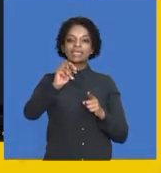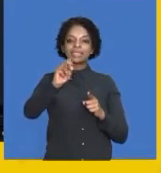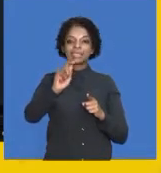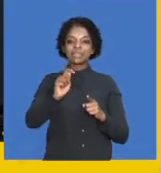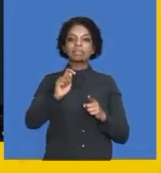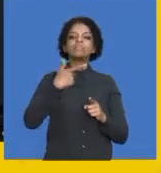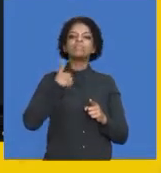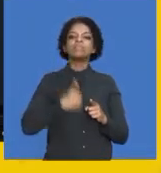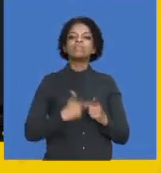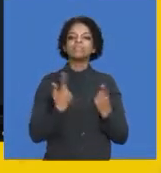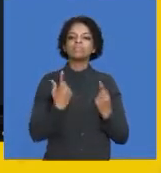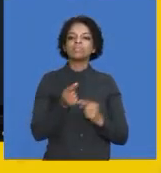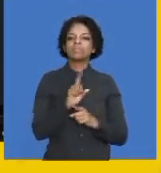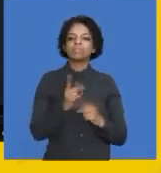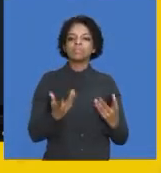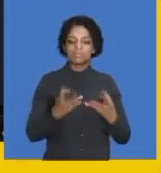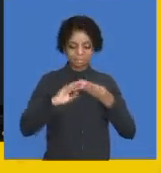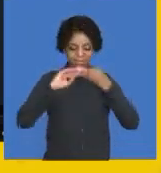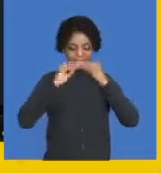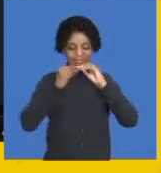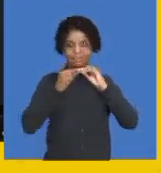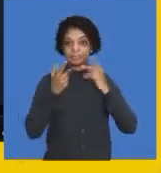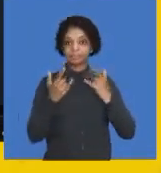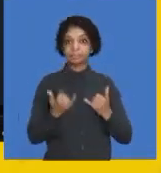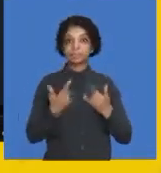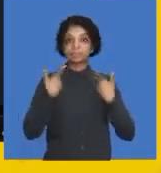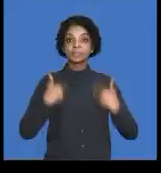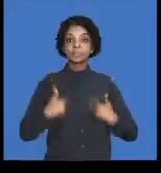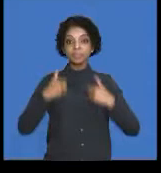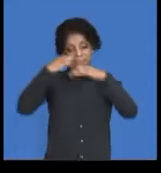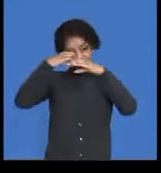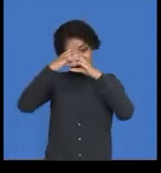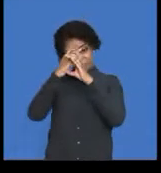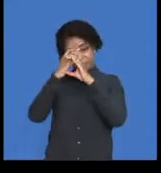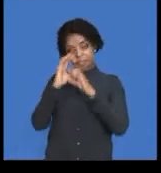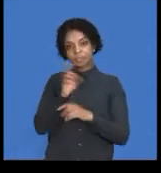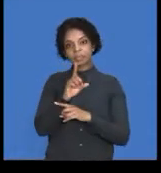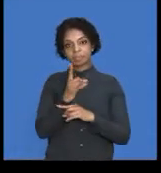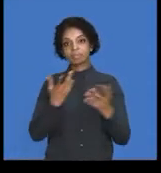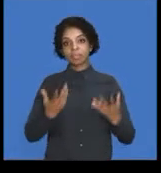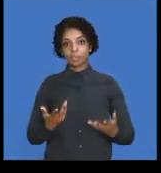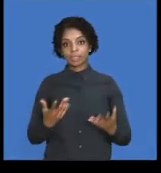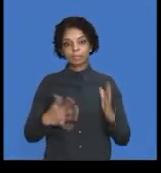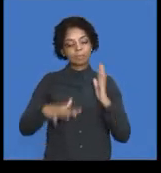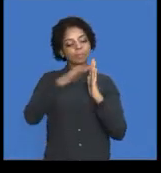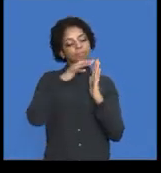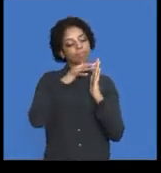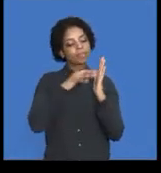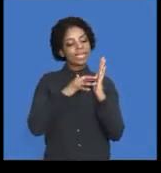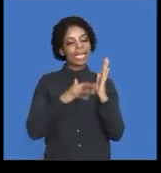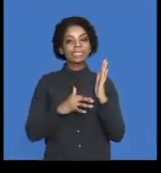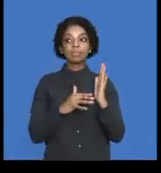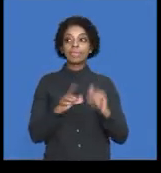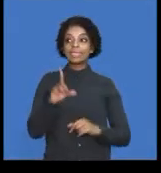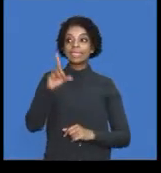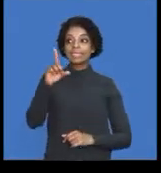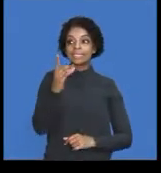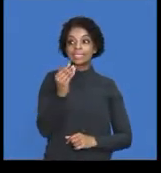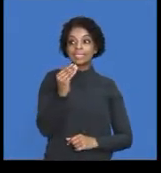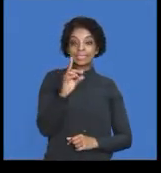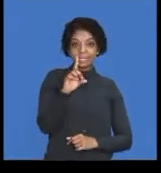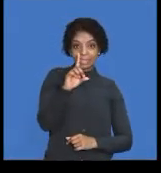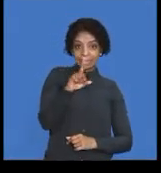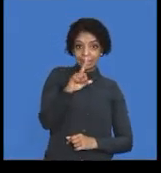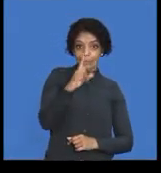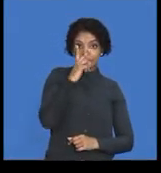the error because there's an error on the statement. I'm focusing my energies on the statement for that particular one. And